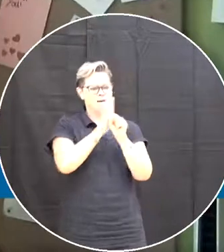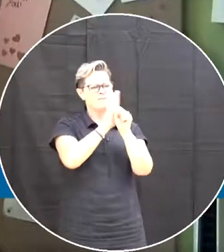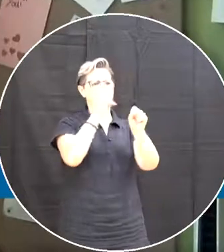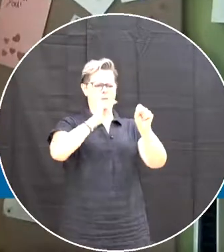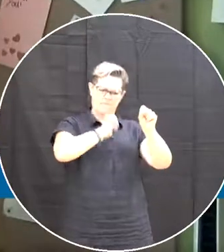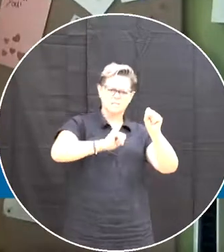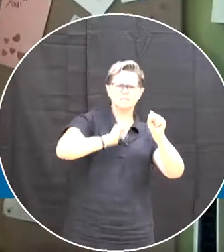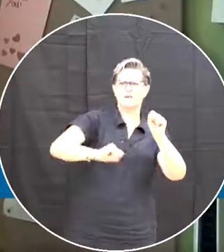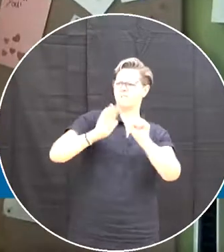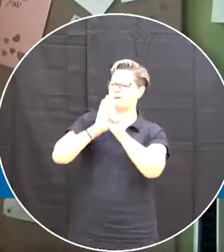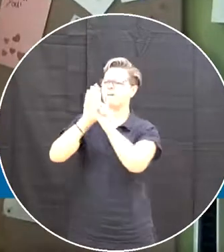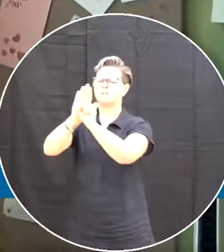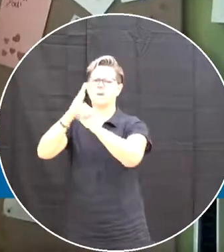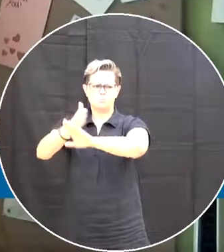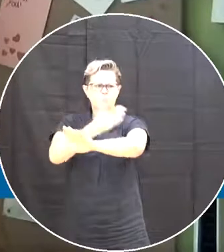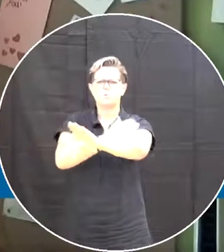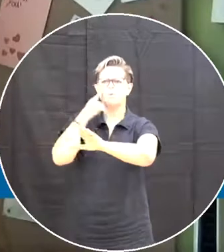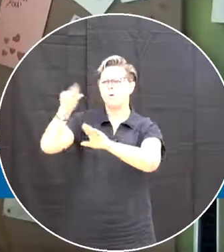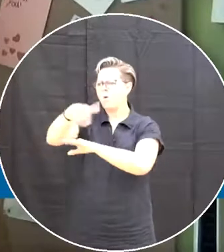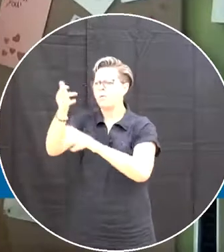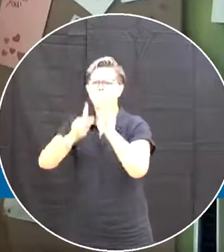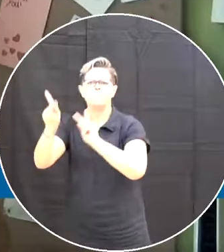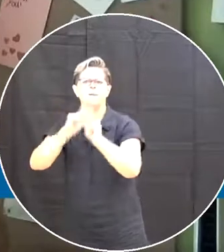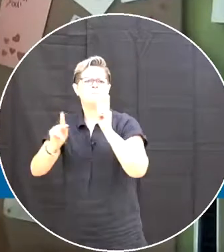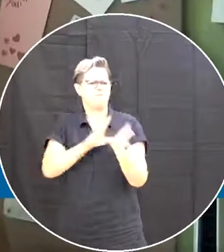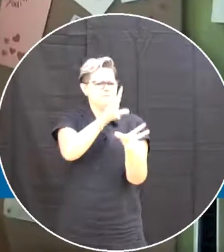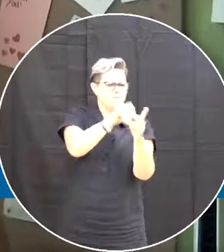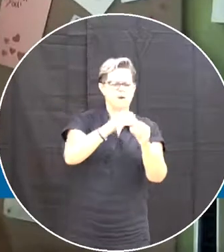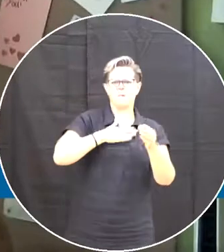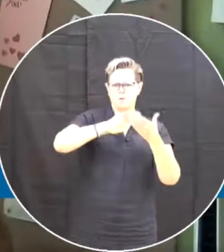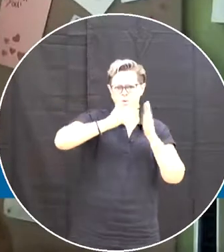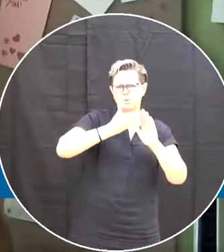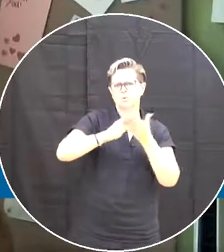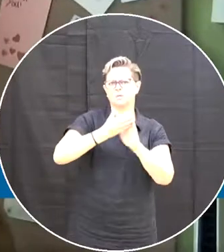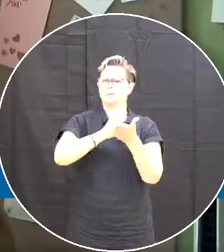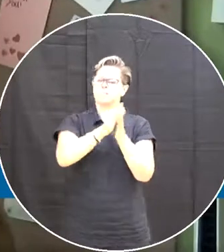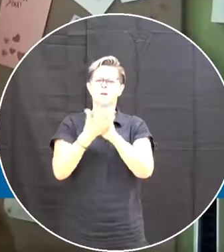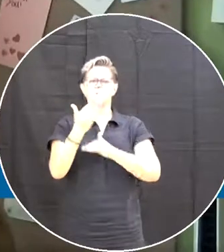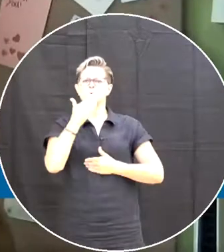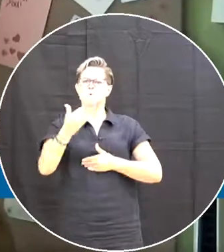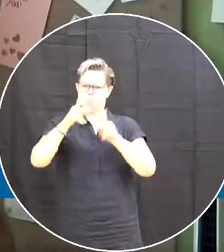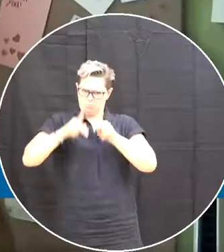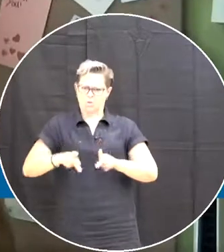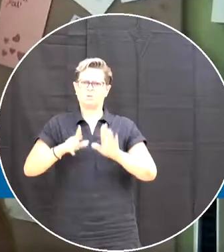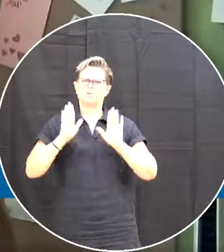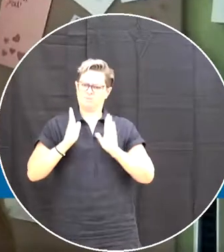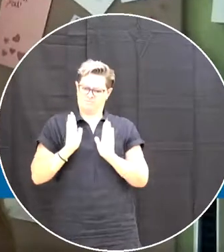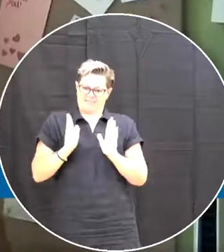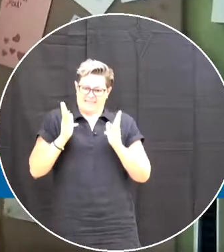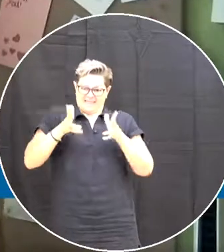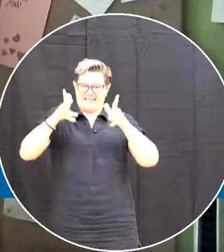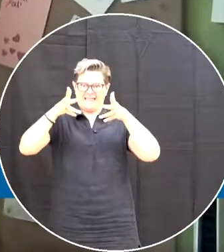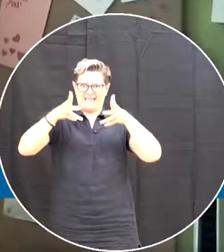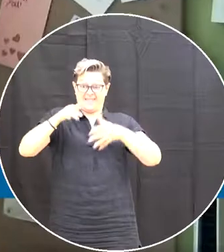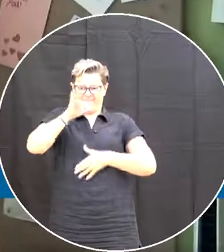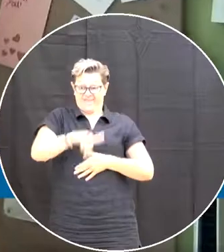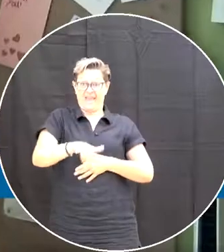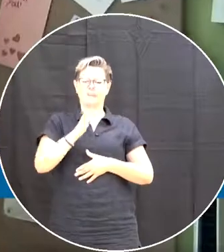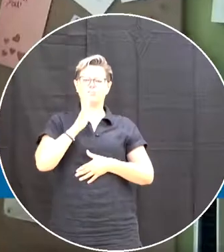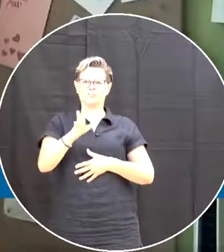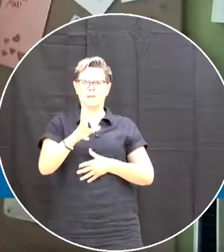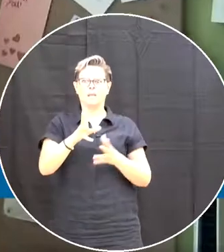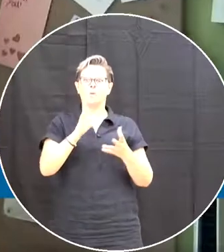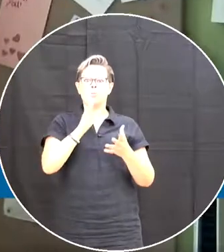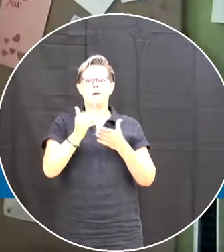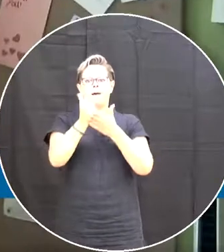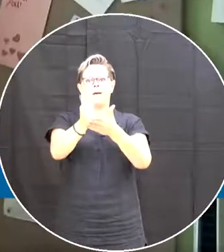Advocating to improve for others Being a part of a community You're a great citizen They really do transfer into the rest of their